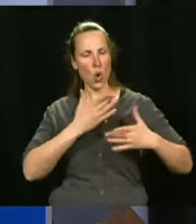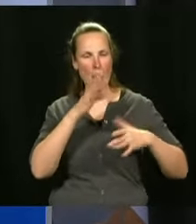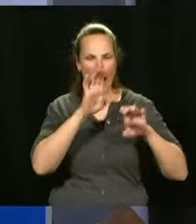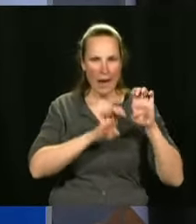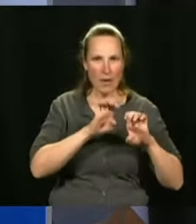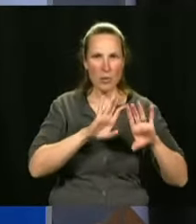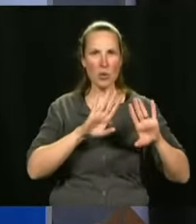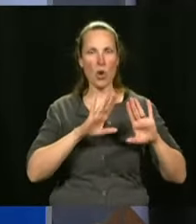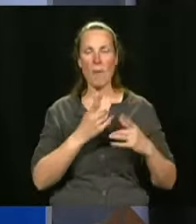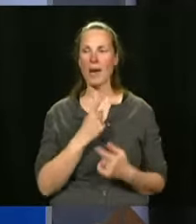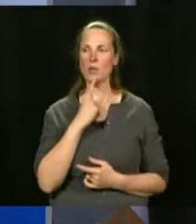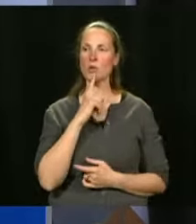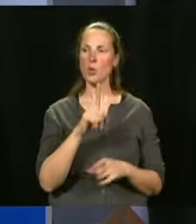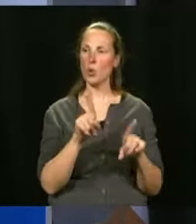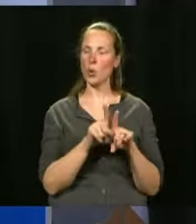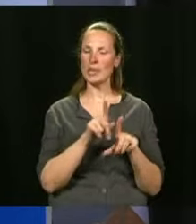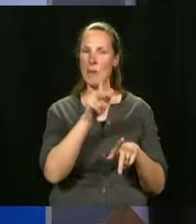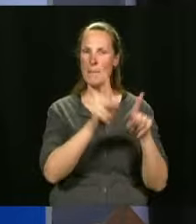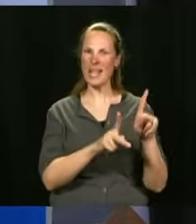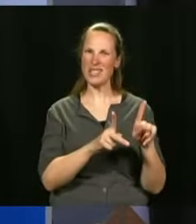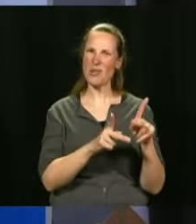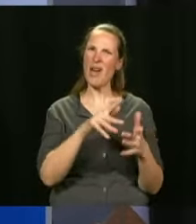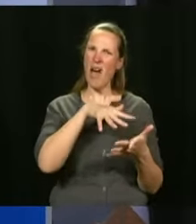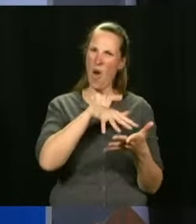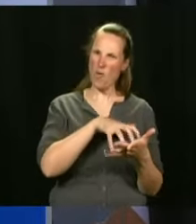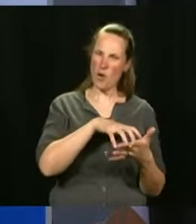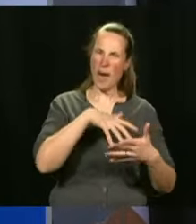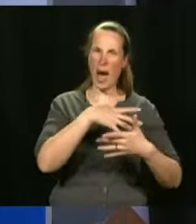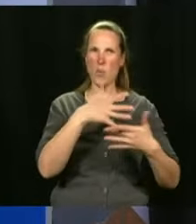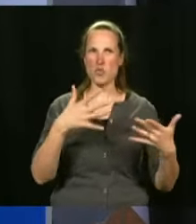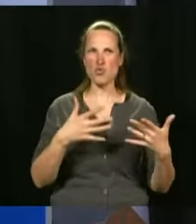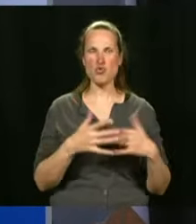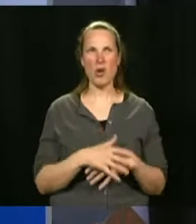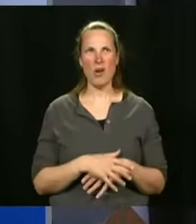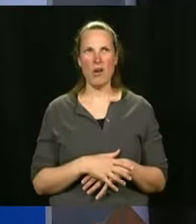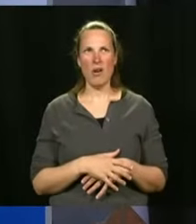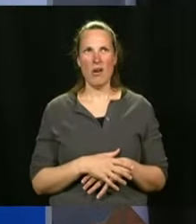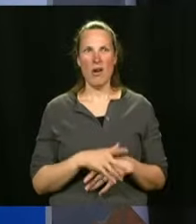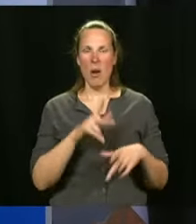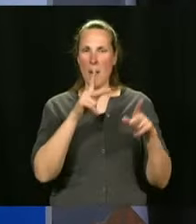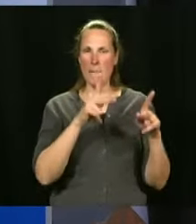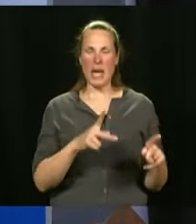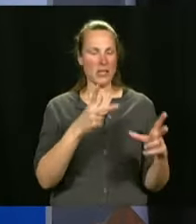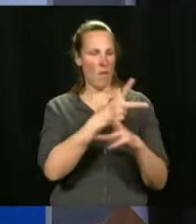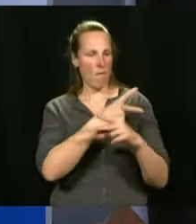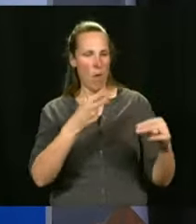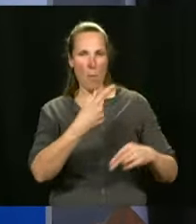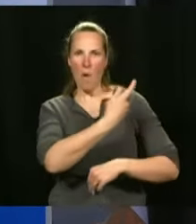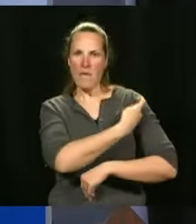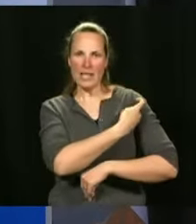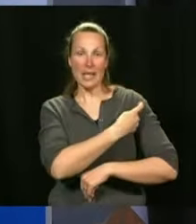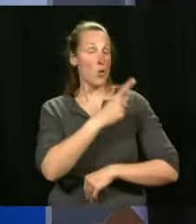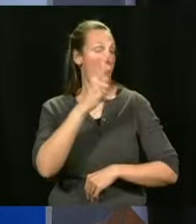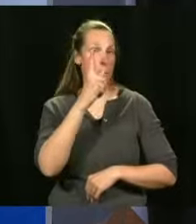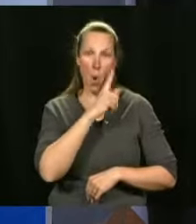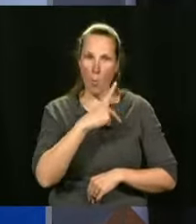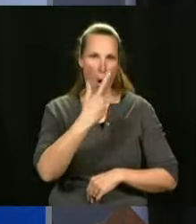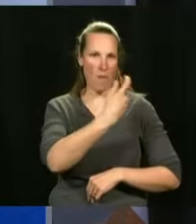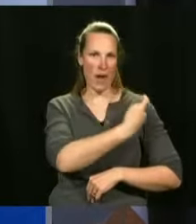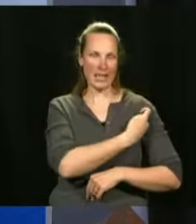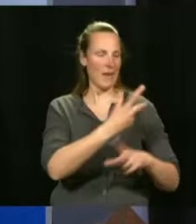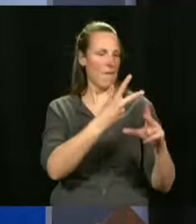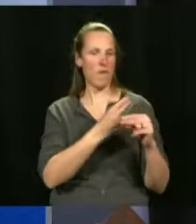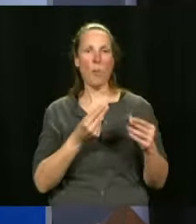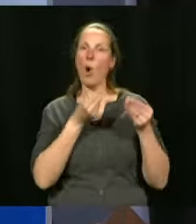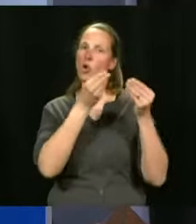We have to make sure that people who are vulnerable, people who could have reasons not to be vaccinated or not discriminated against. That is part